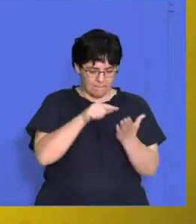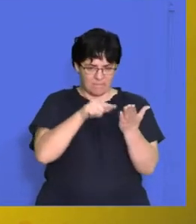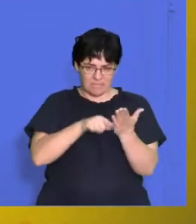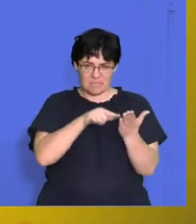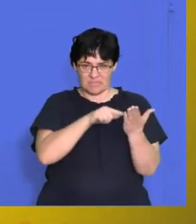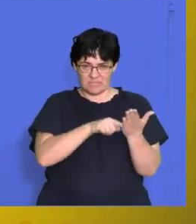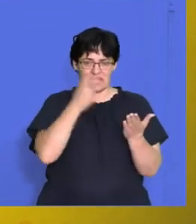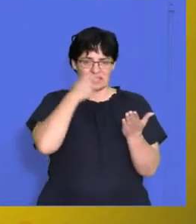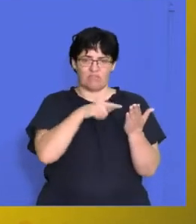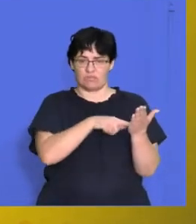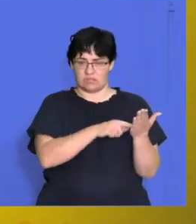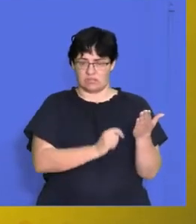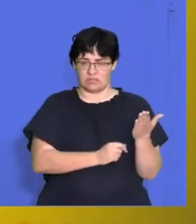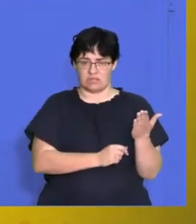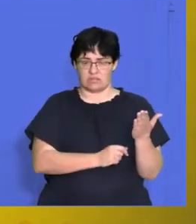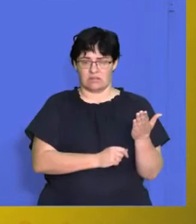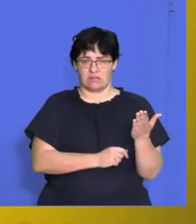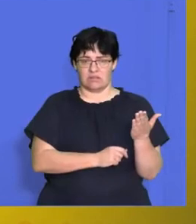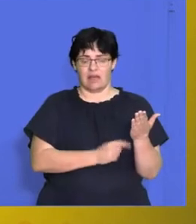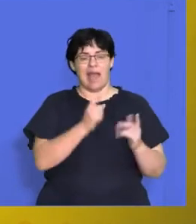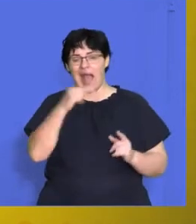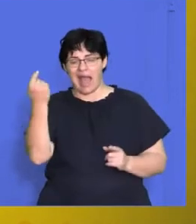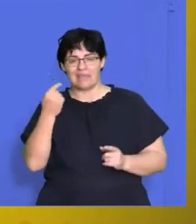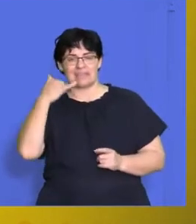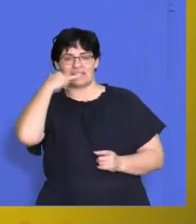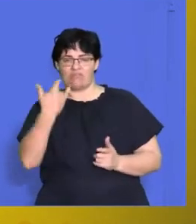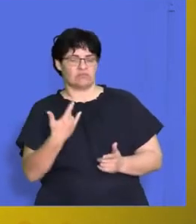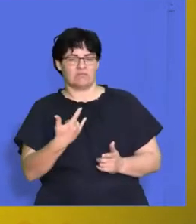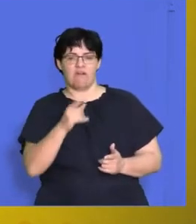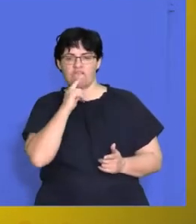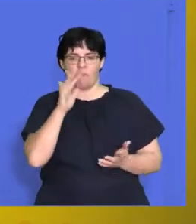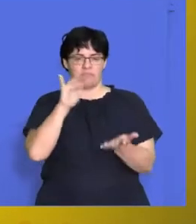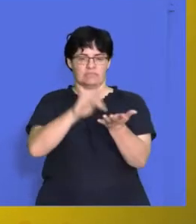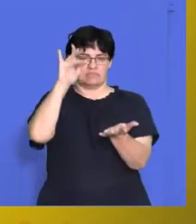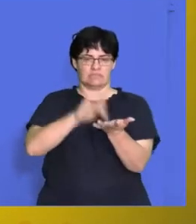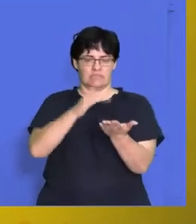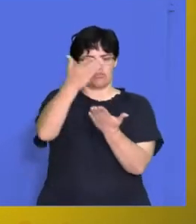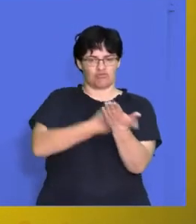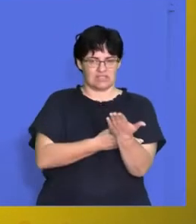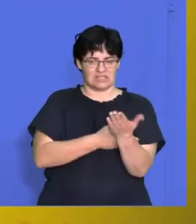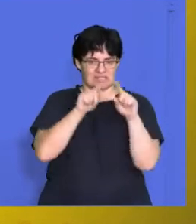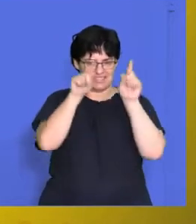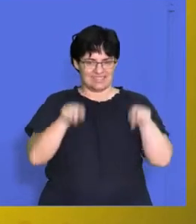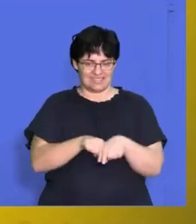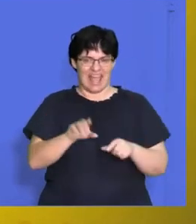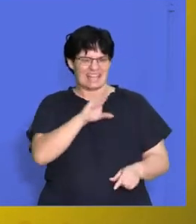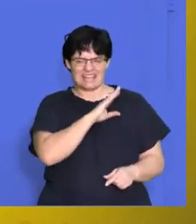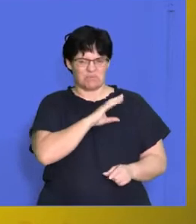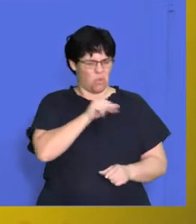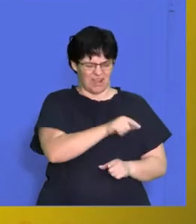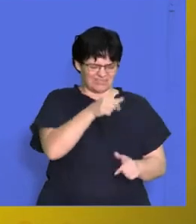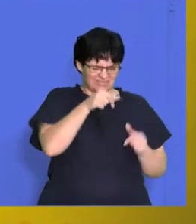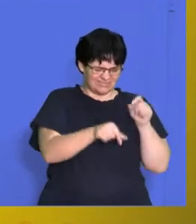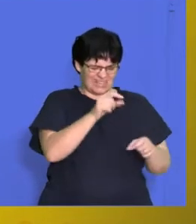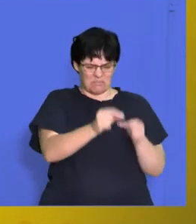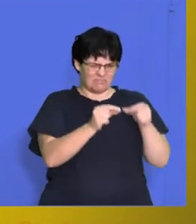keypads where other cell phone manufacturers went for touch screen so customers didn't want those